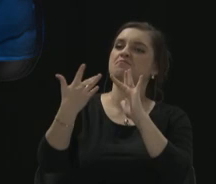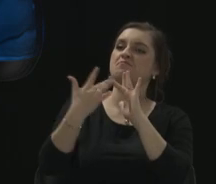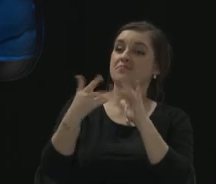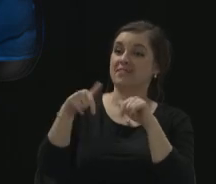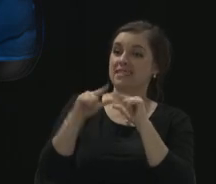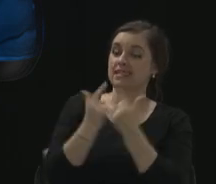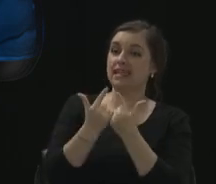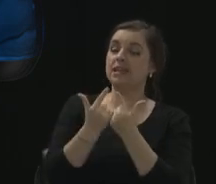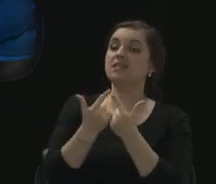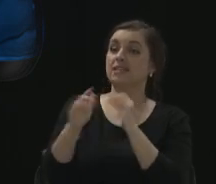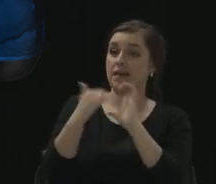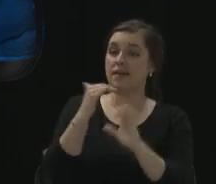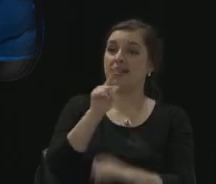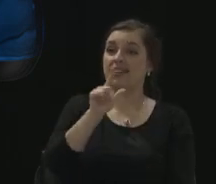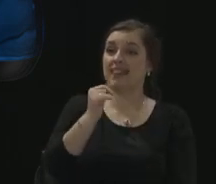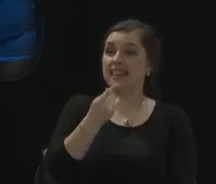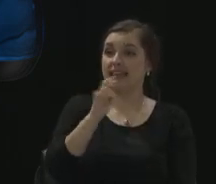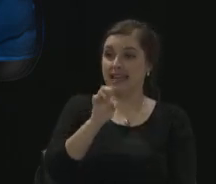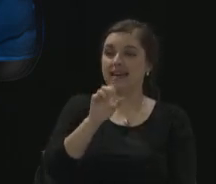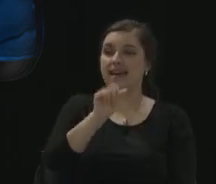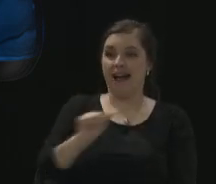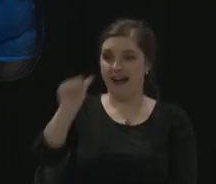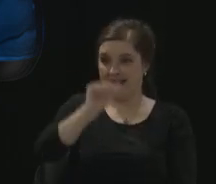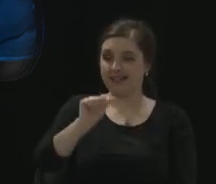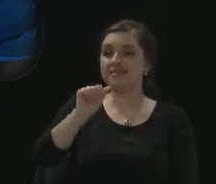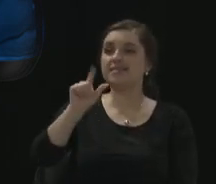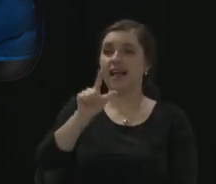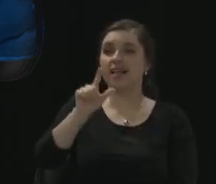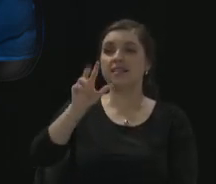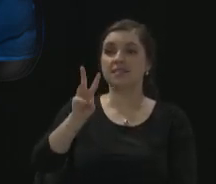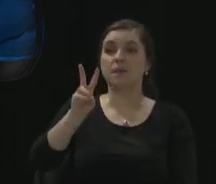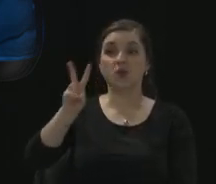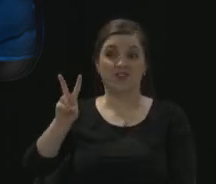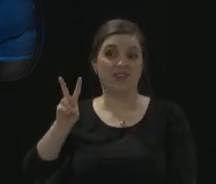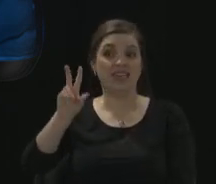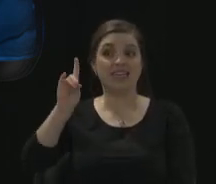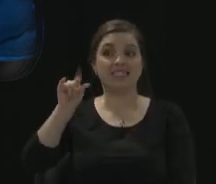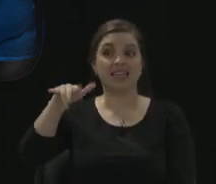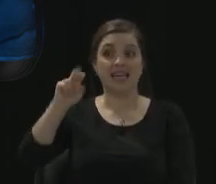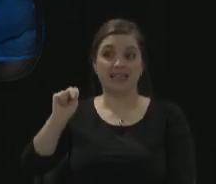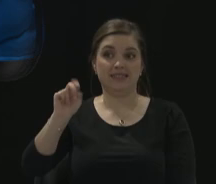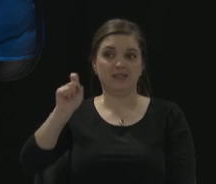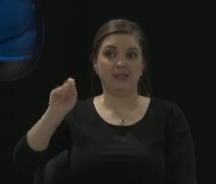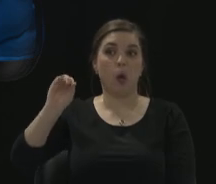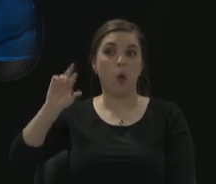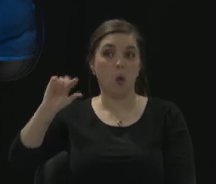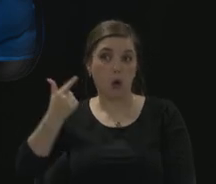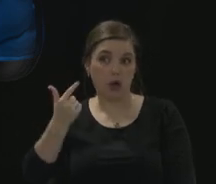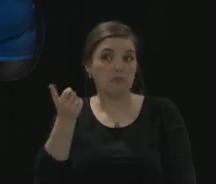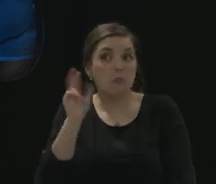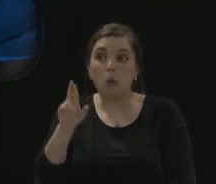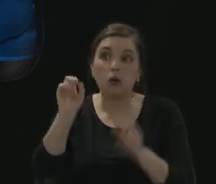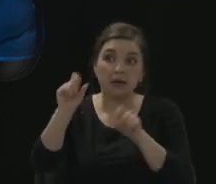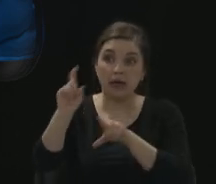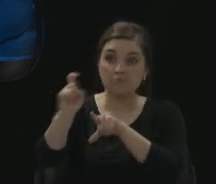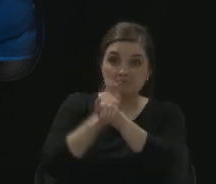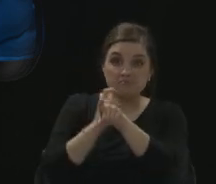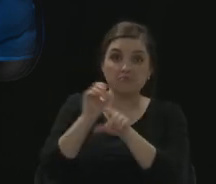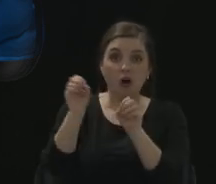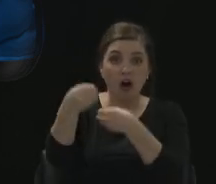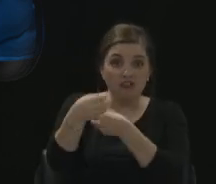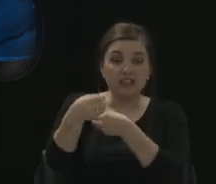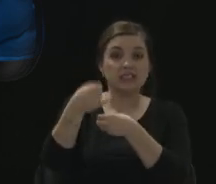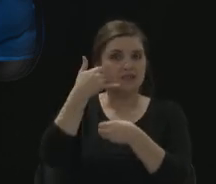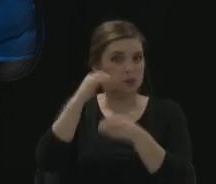lwvdayton.org. That's league at lwvdayton.org. Or you can call the office. The number there is